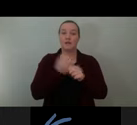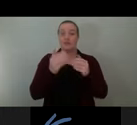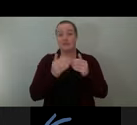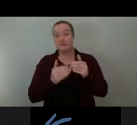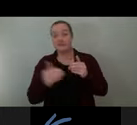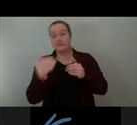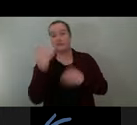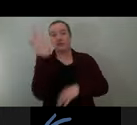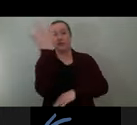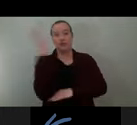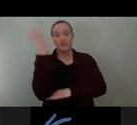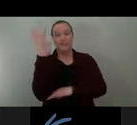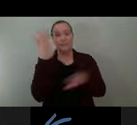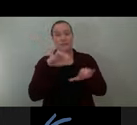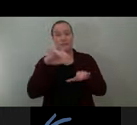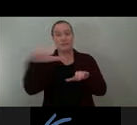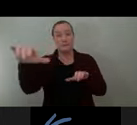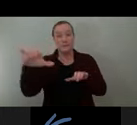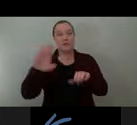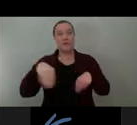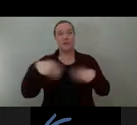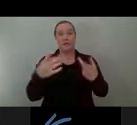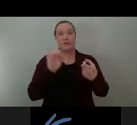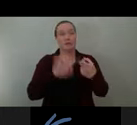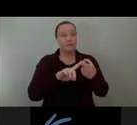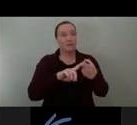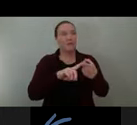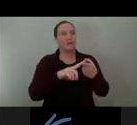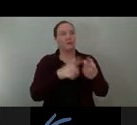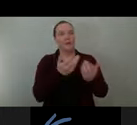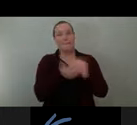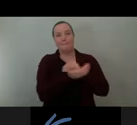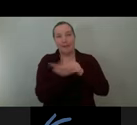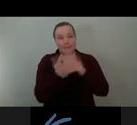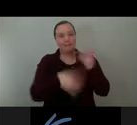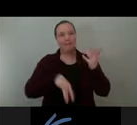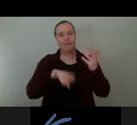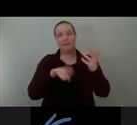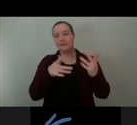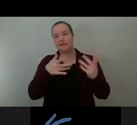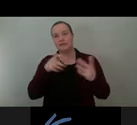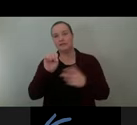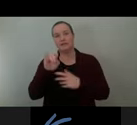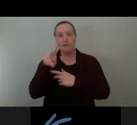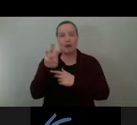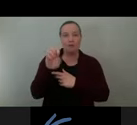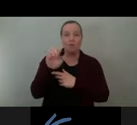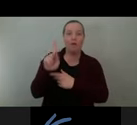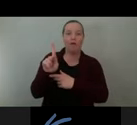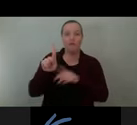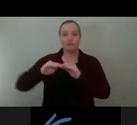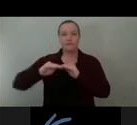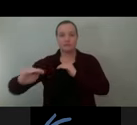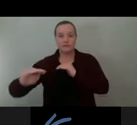the neighbourhoods in balconies, in sidewalks, in rooftops and public spaces, where the future forest becomes